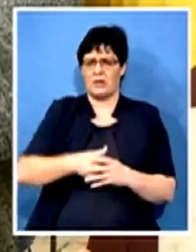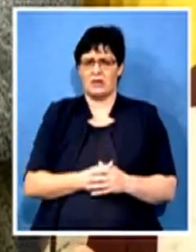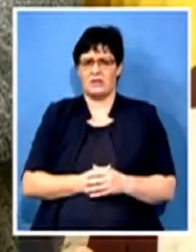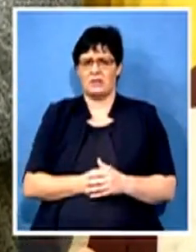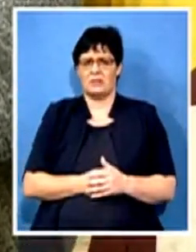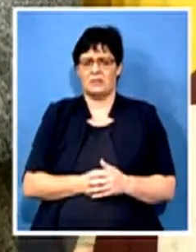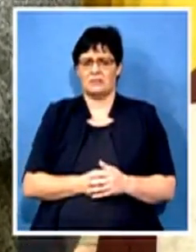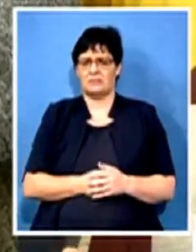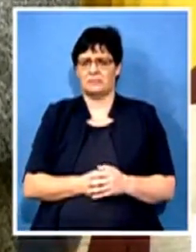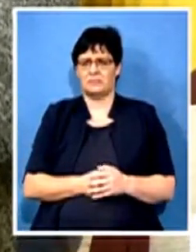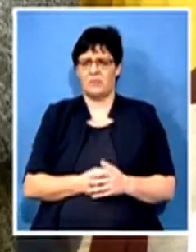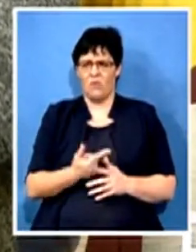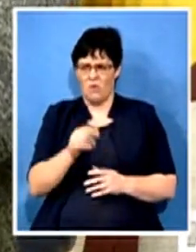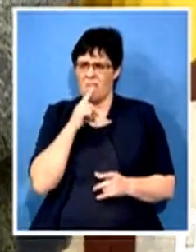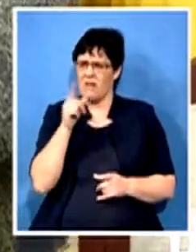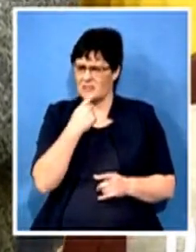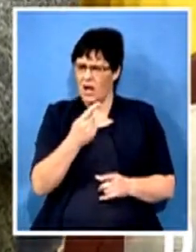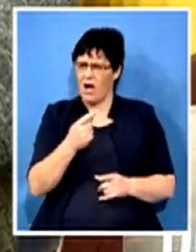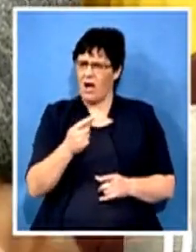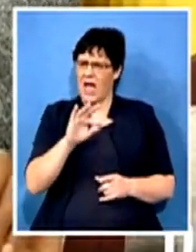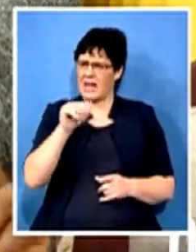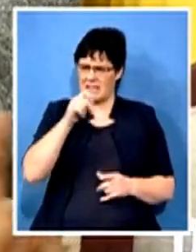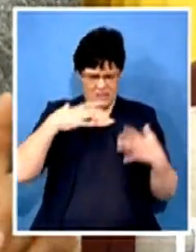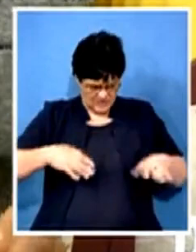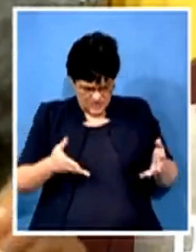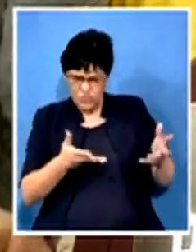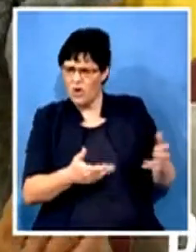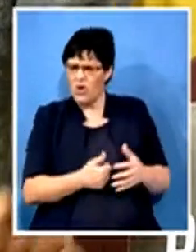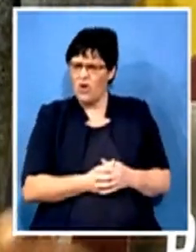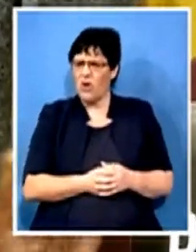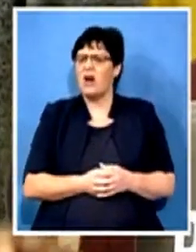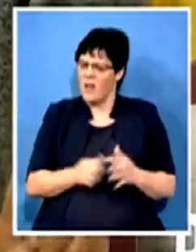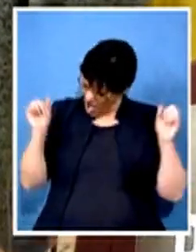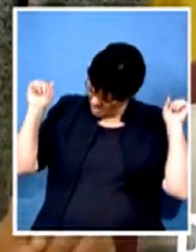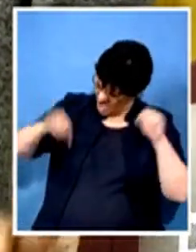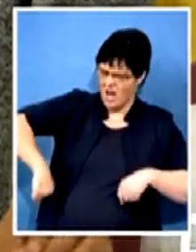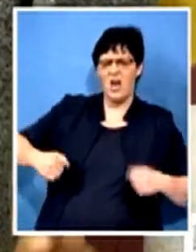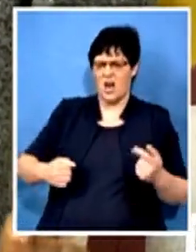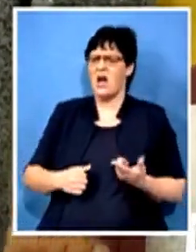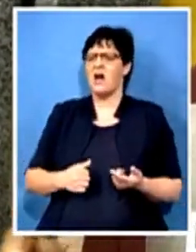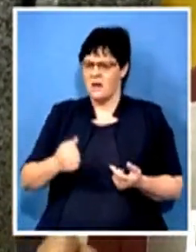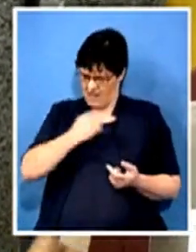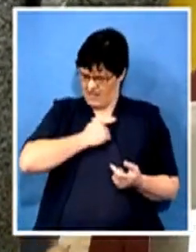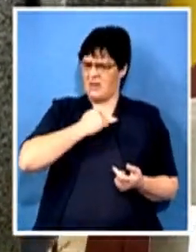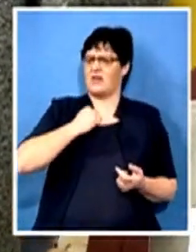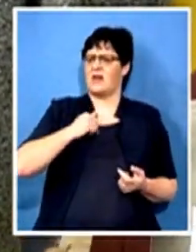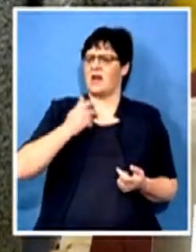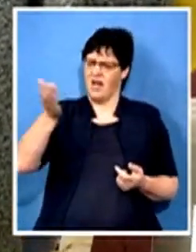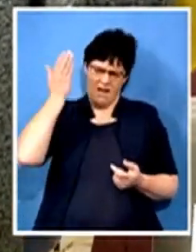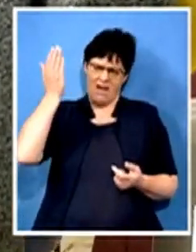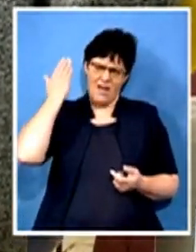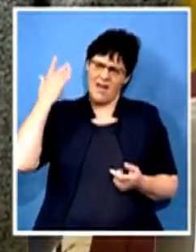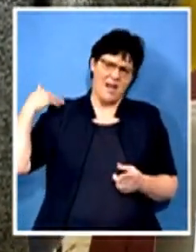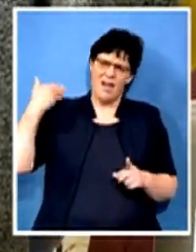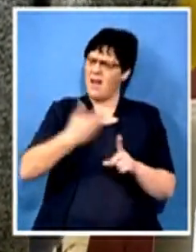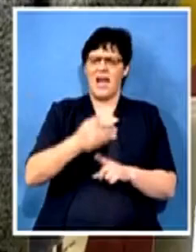ANC as well? Yes, they very active. The ANC is also Why do